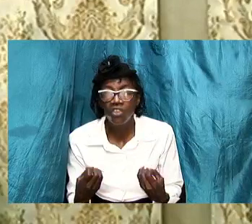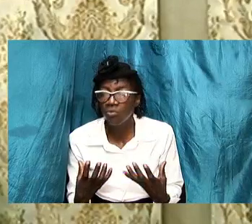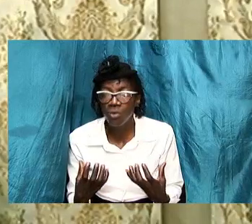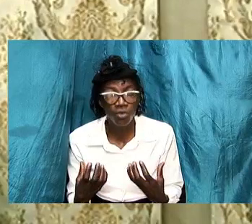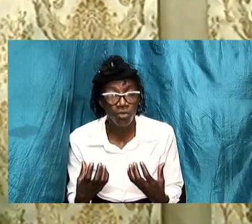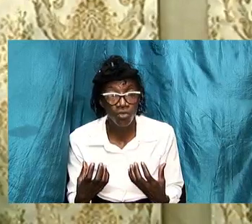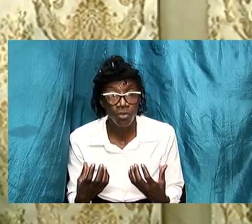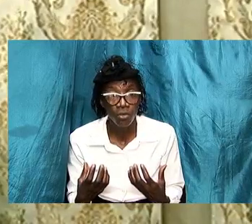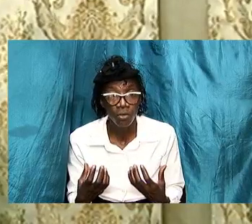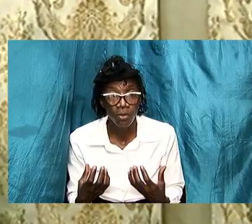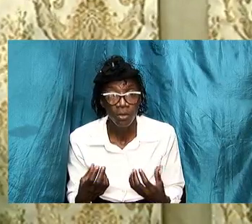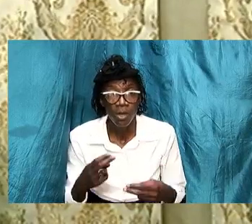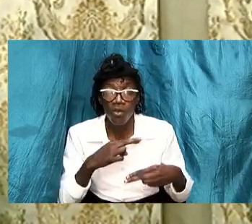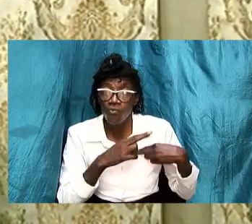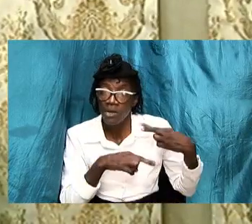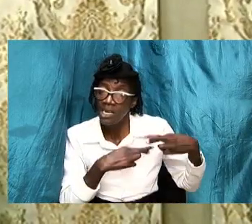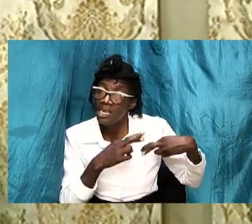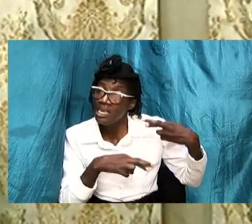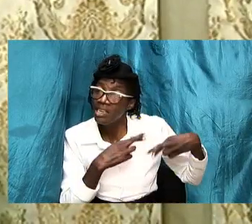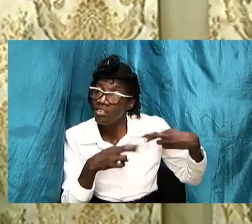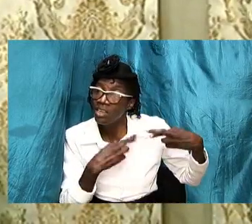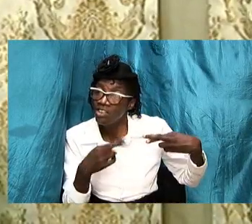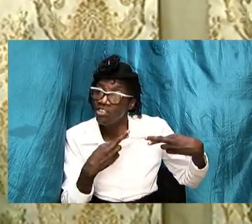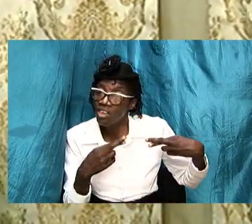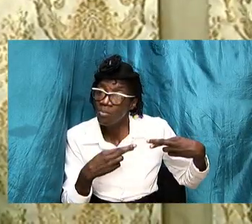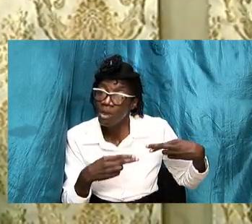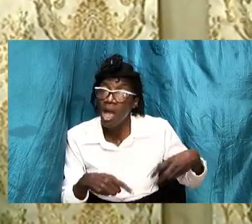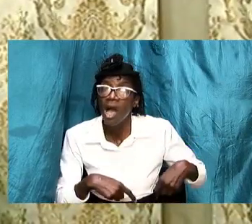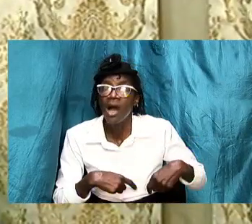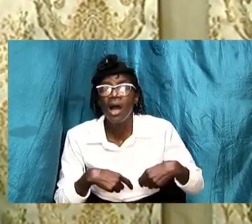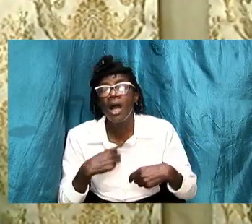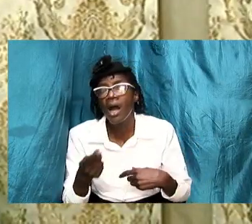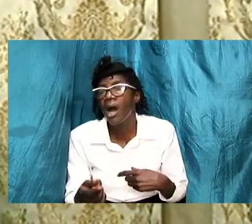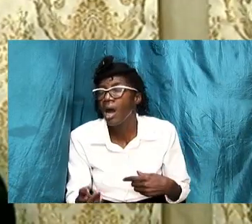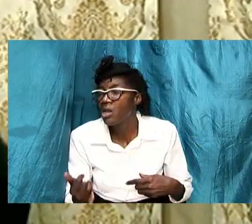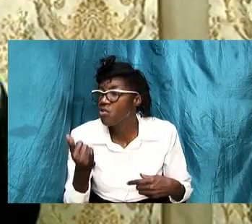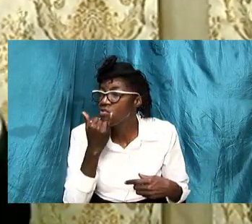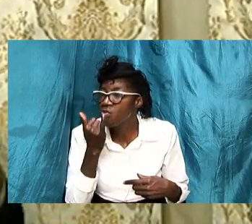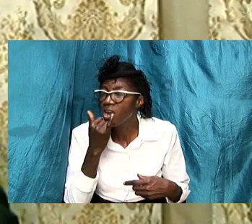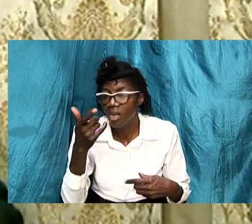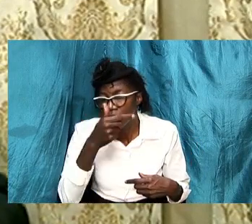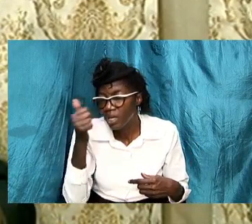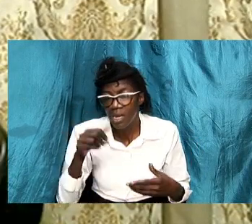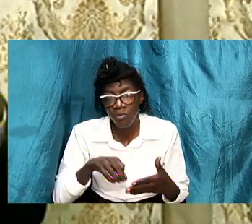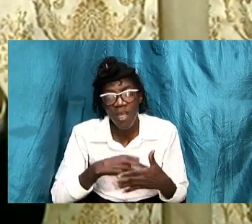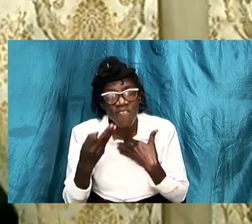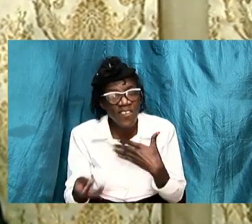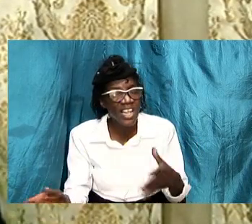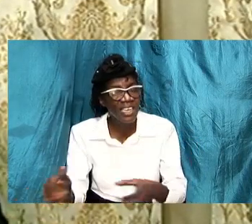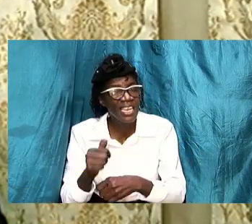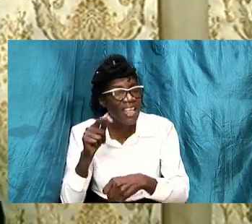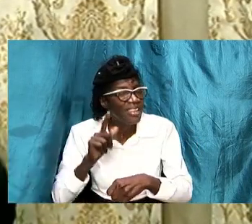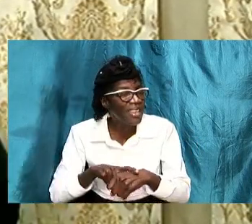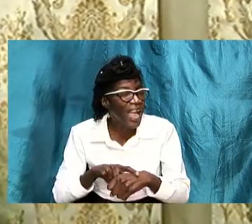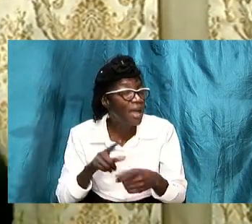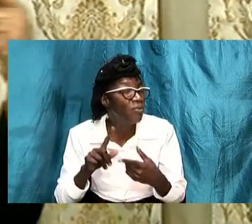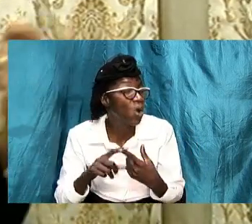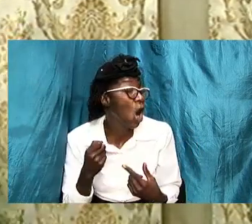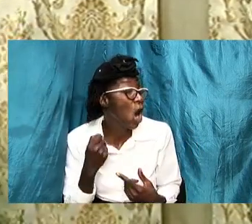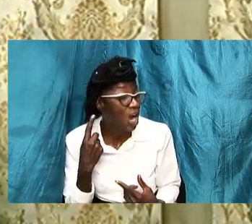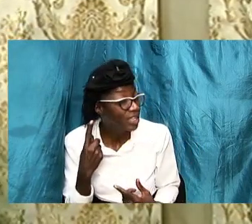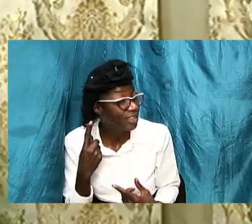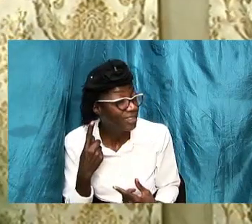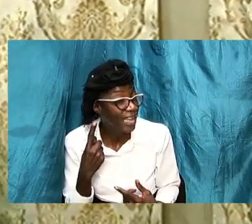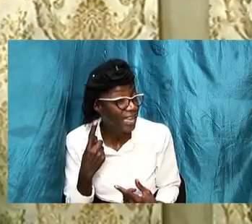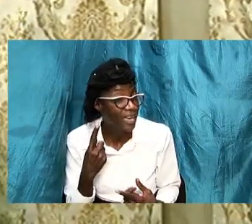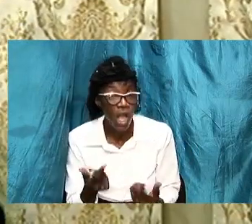and marriages have gone awry because we fail to take the time out to learn and to understand and to come to